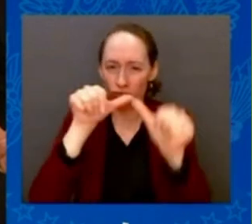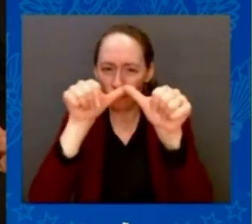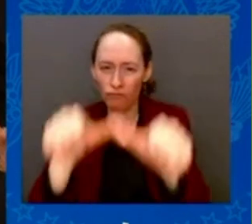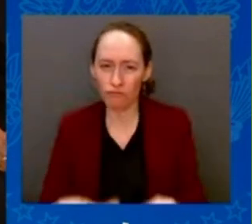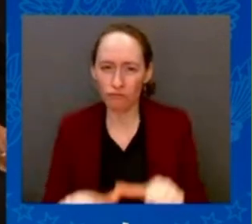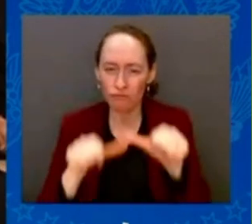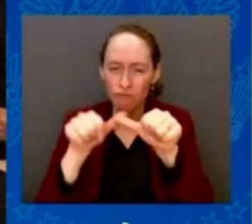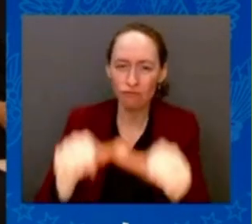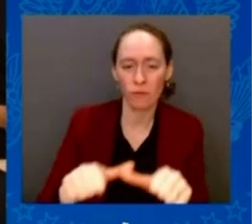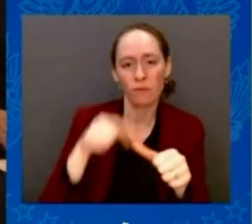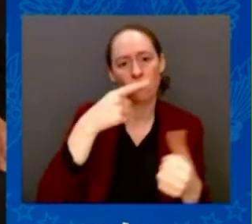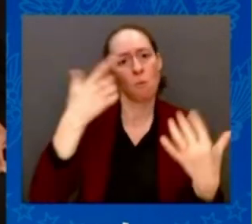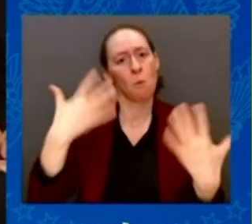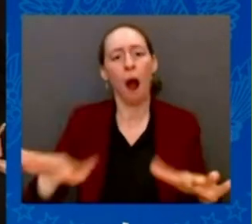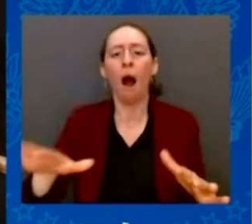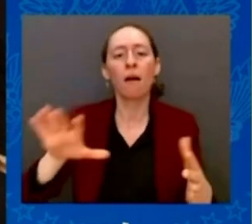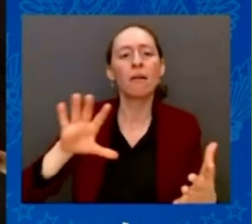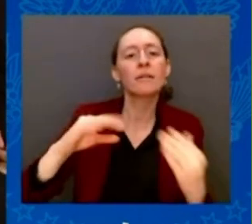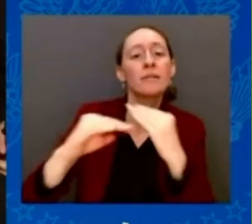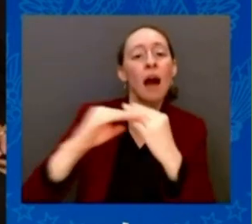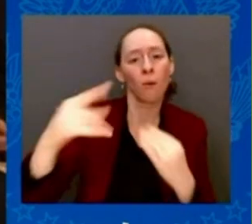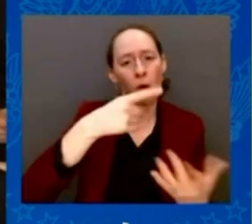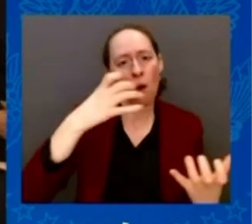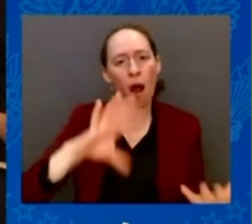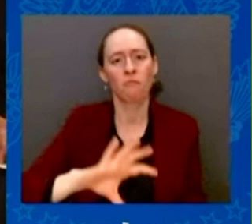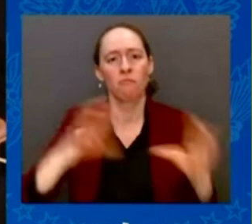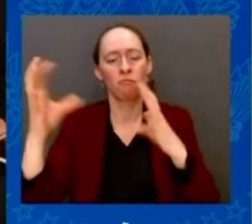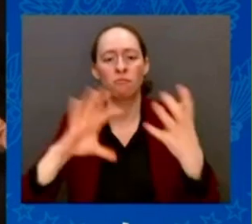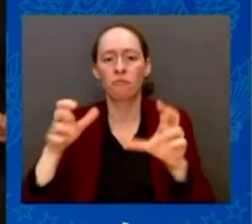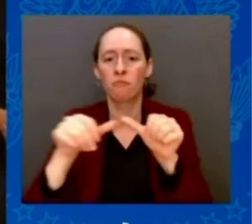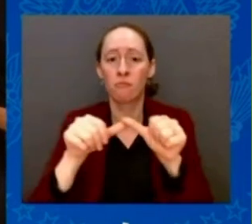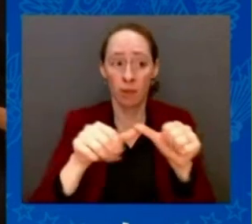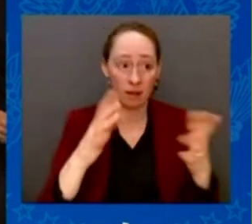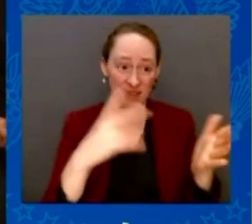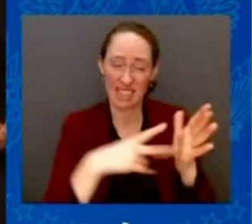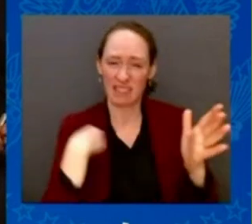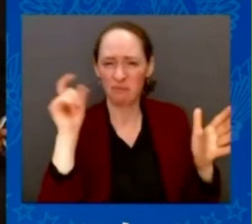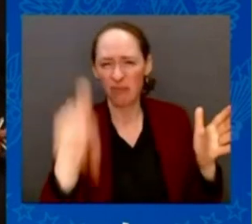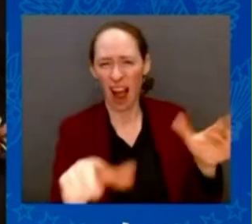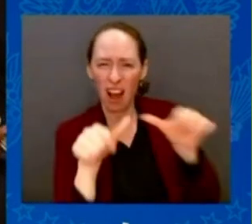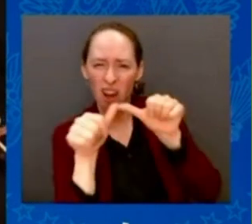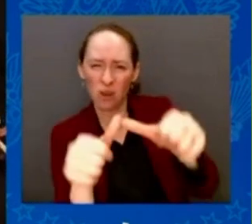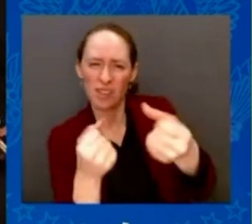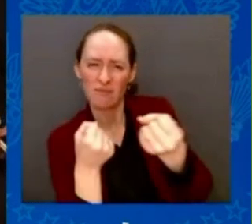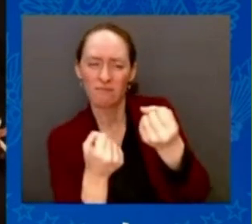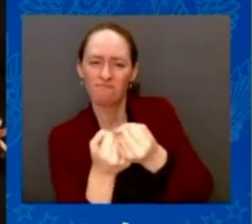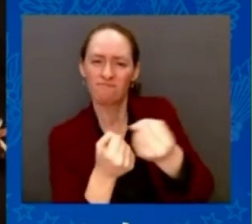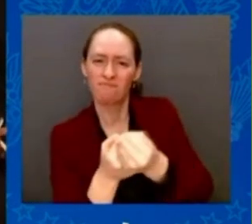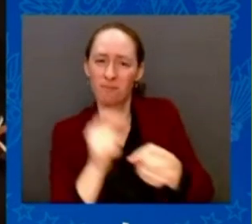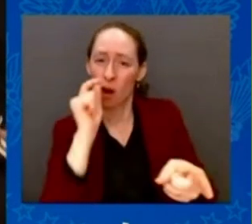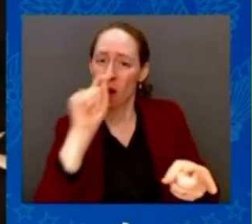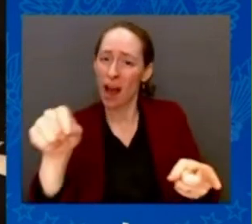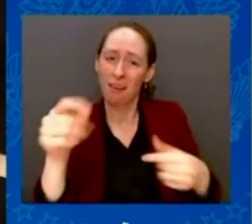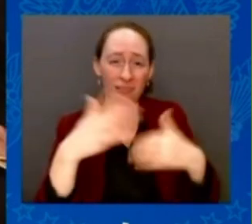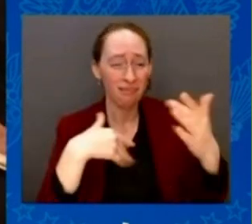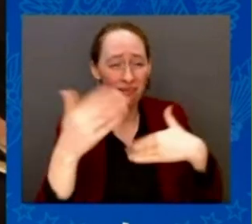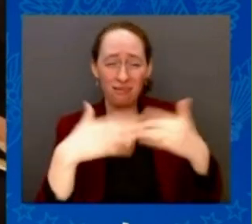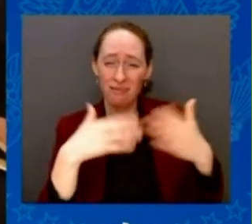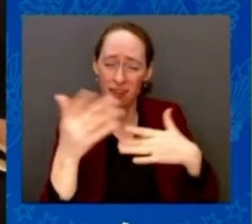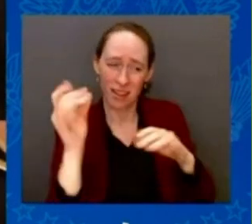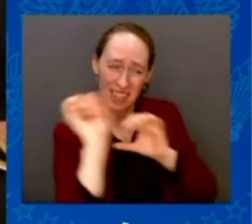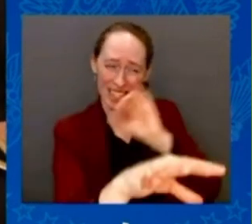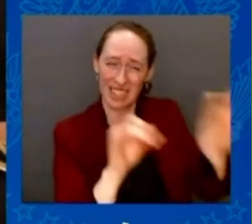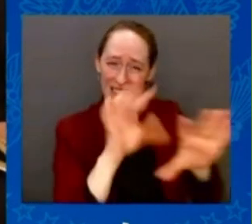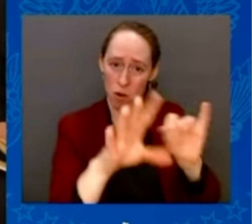give Ukraine what they need to prevail. We don't know when the war will end, but when it does,